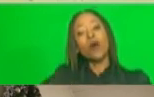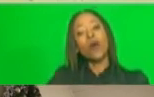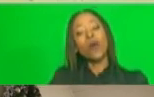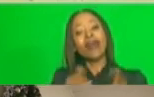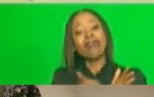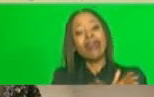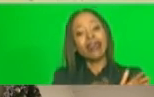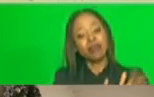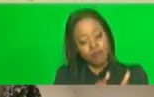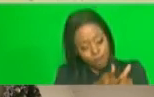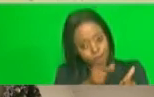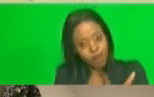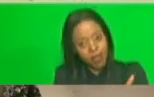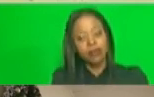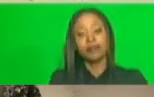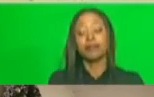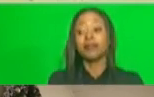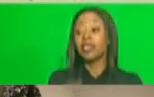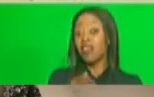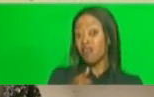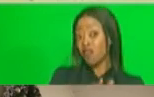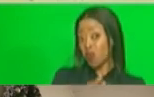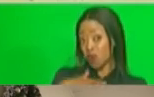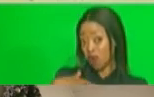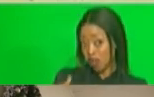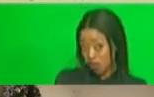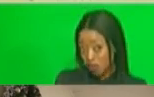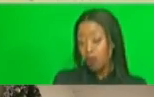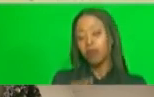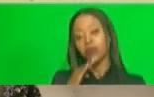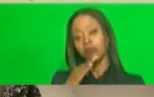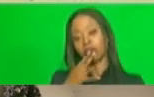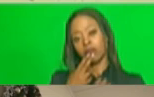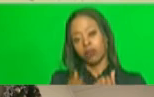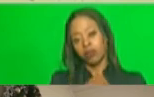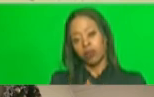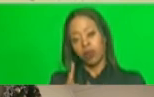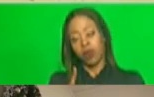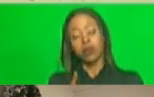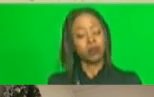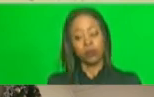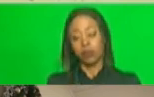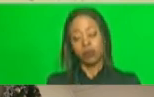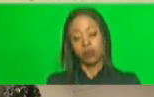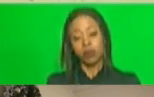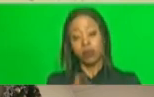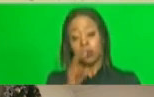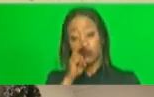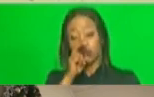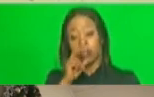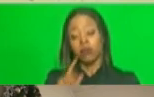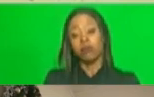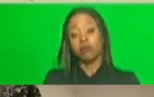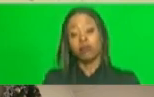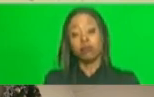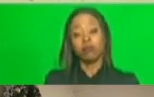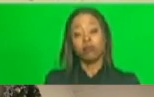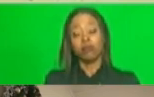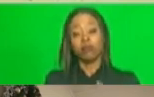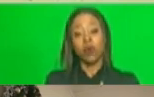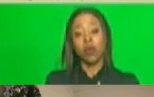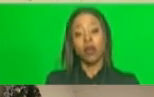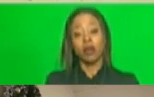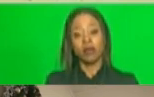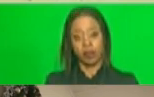Act. And failure to comply will result in strict sanctions that include